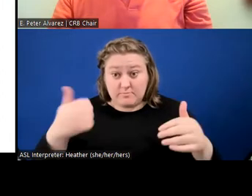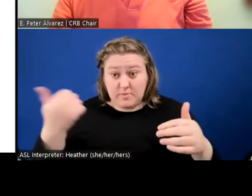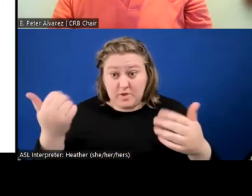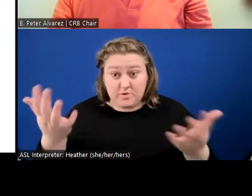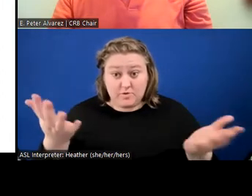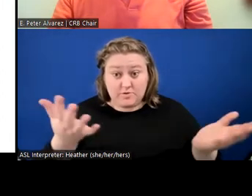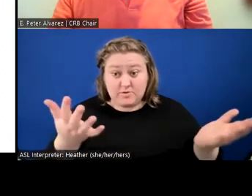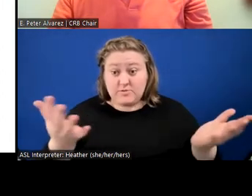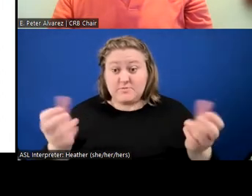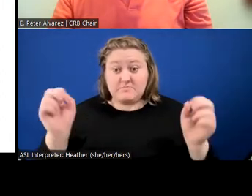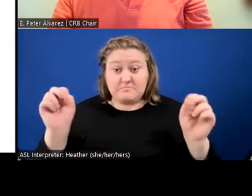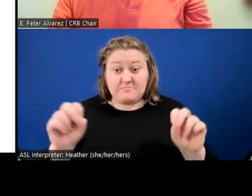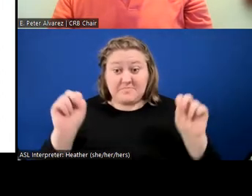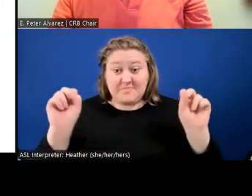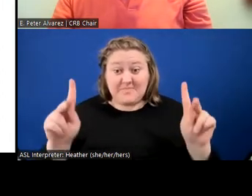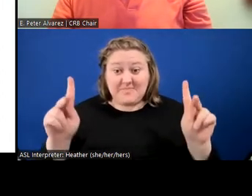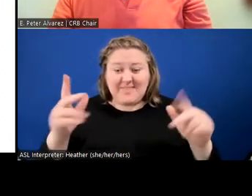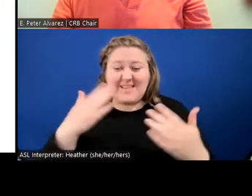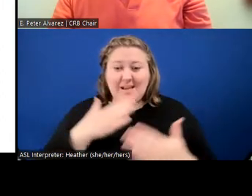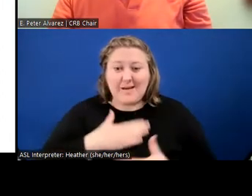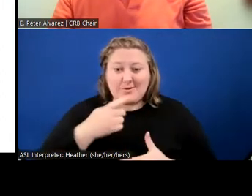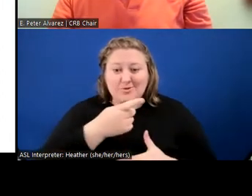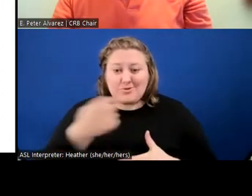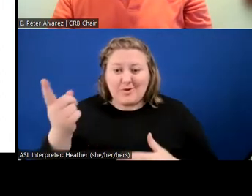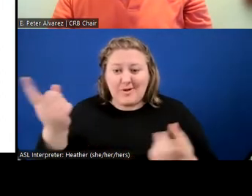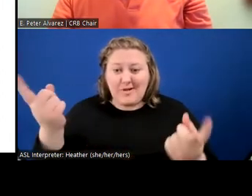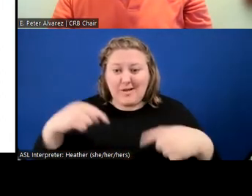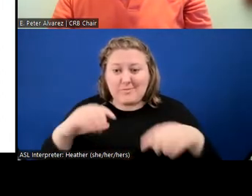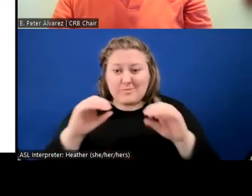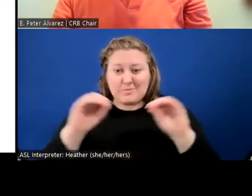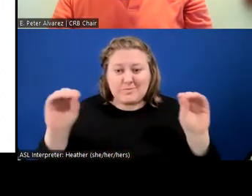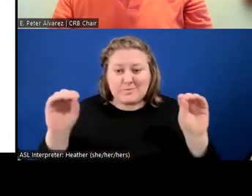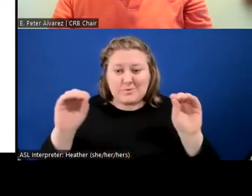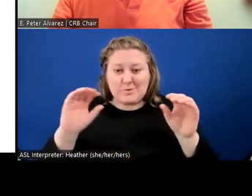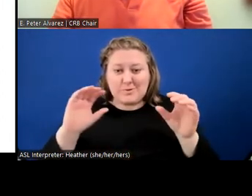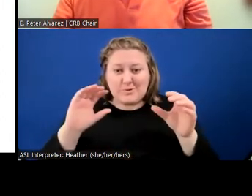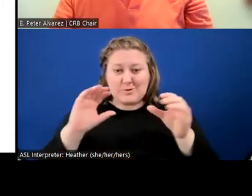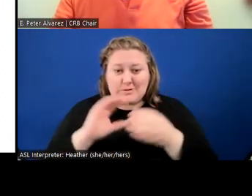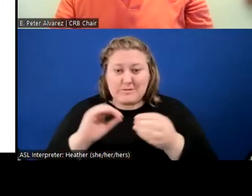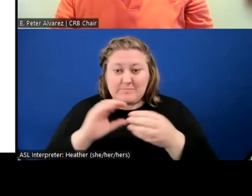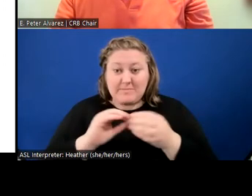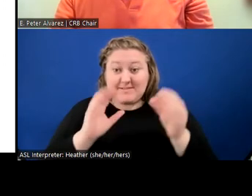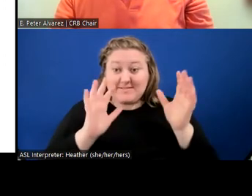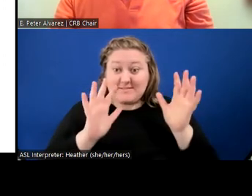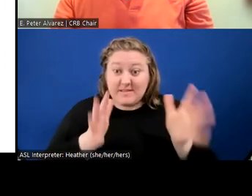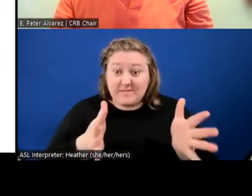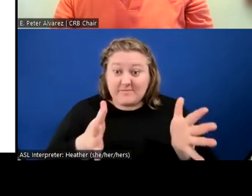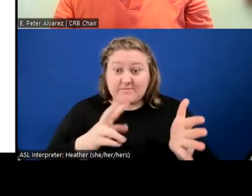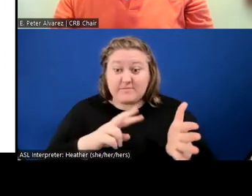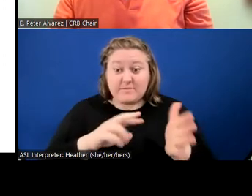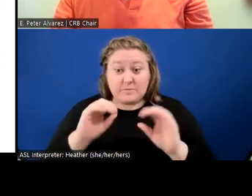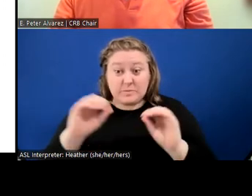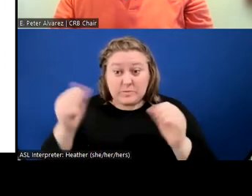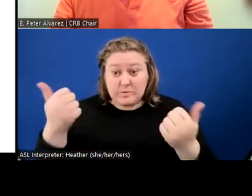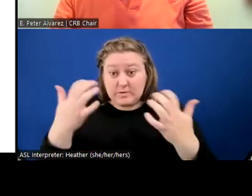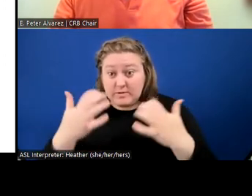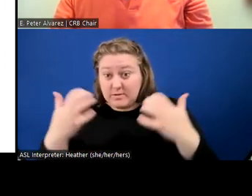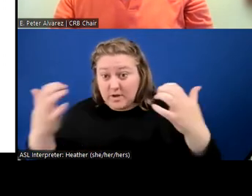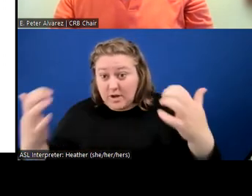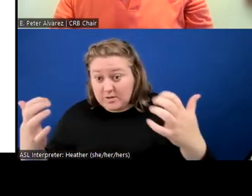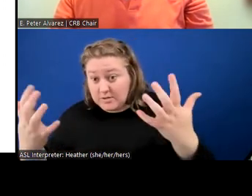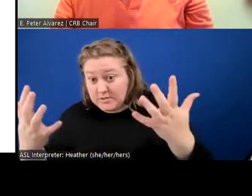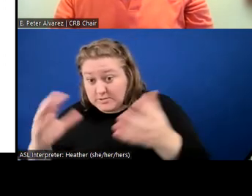So I appreciate everyone coming with no comments left and, um, no one else in the audience.